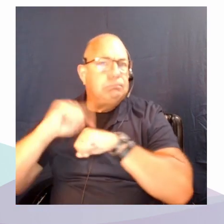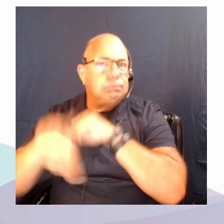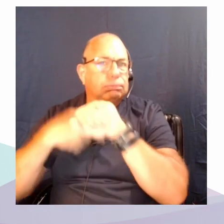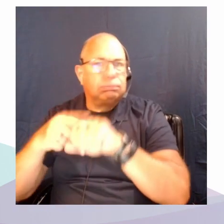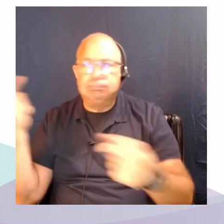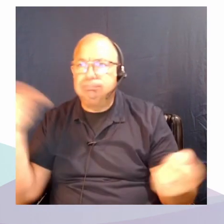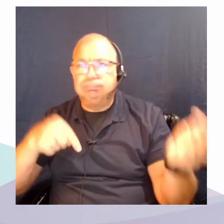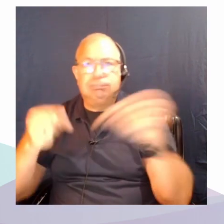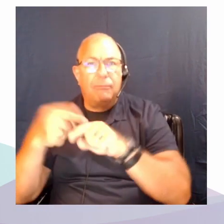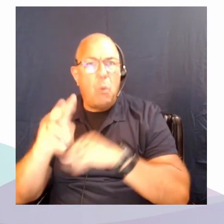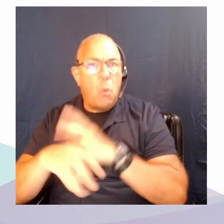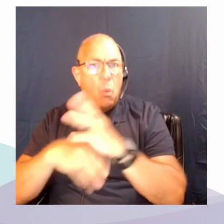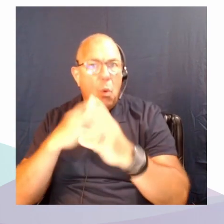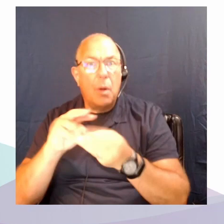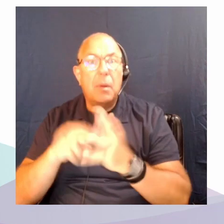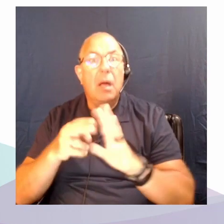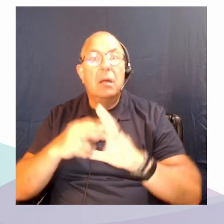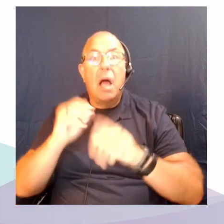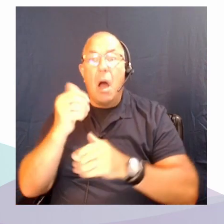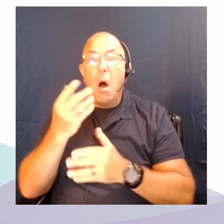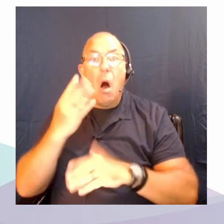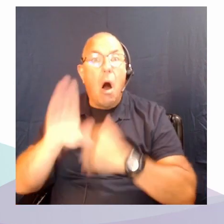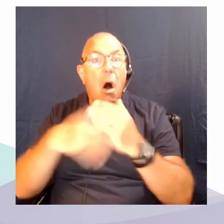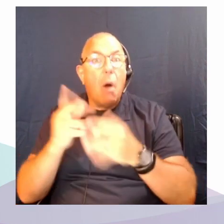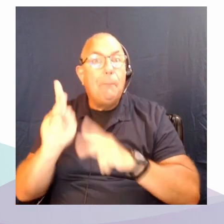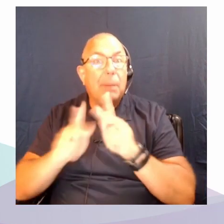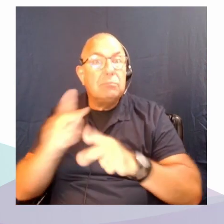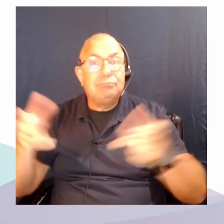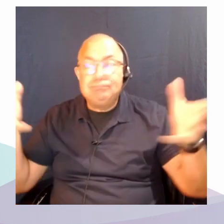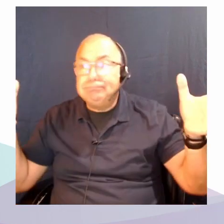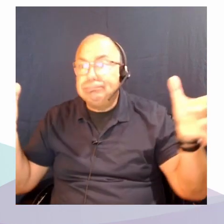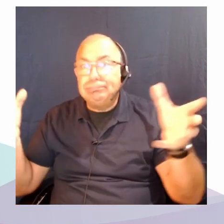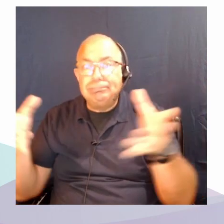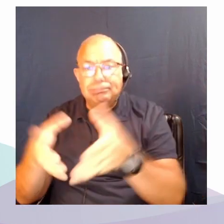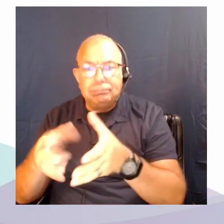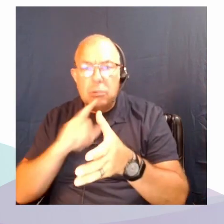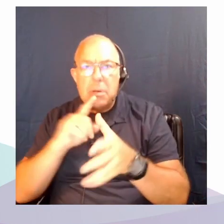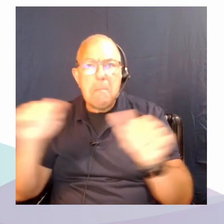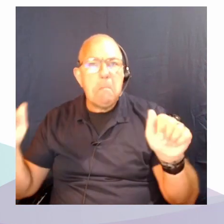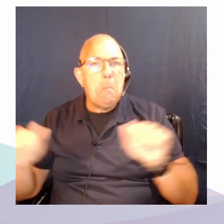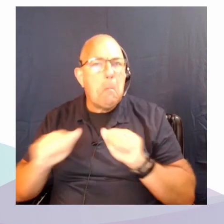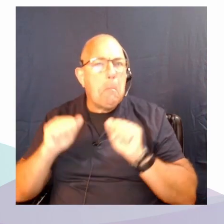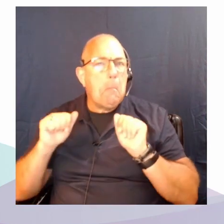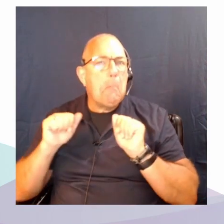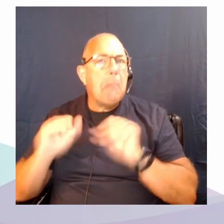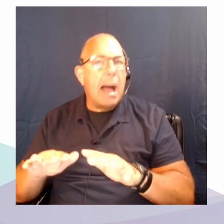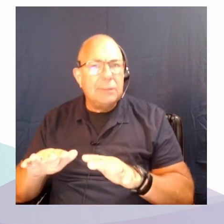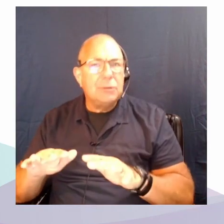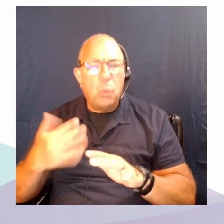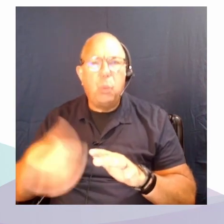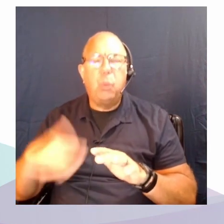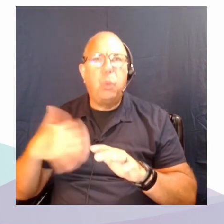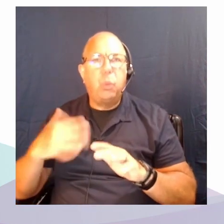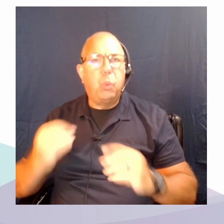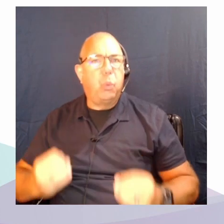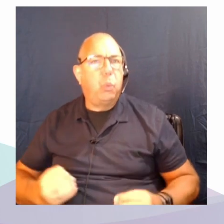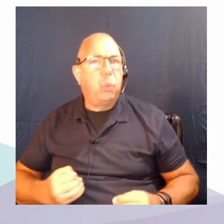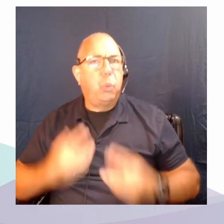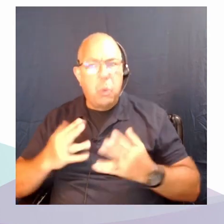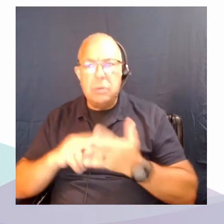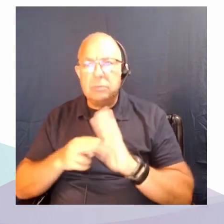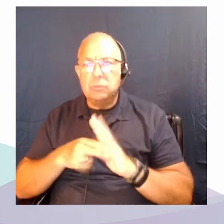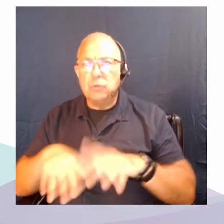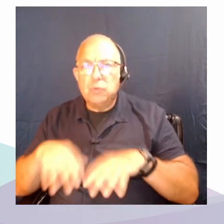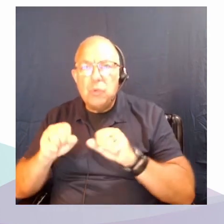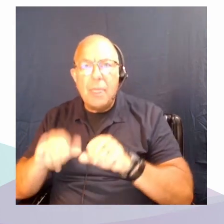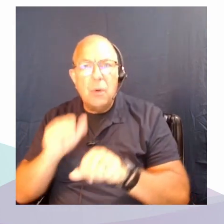came together, there was just real magic in the air because everybody had felt as though they were doing this work on their own,